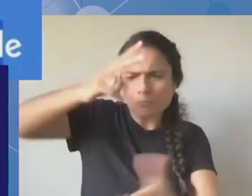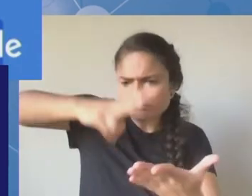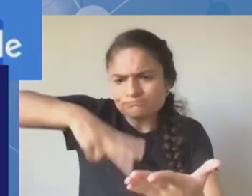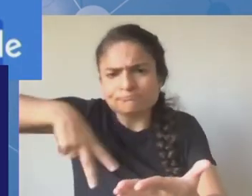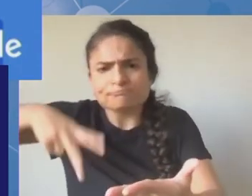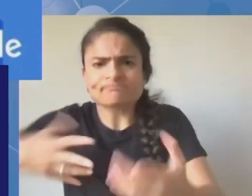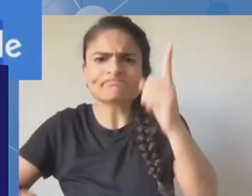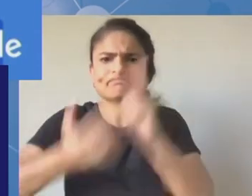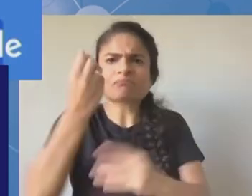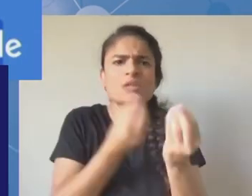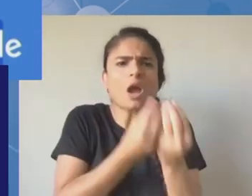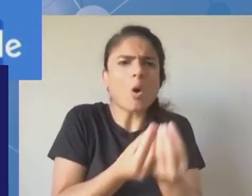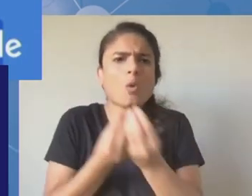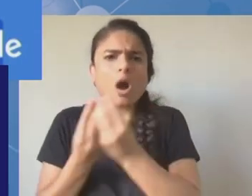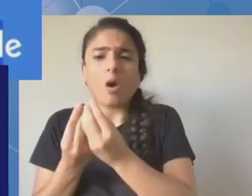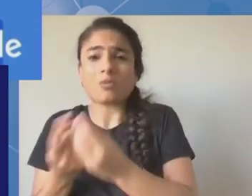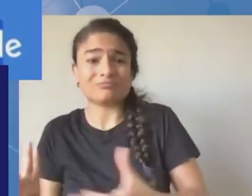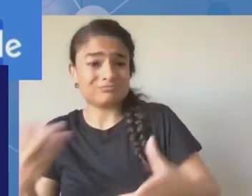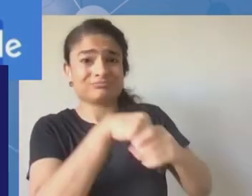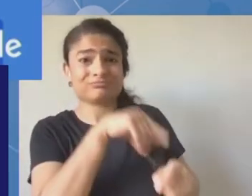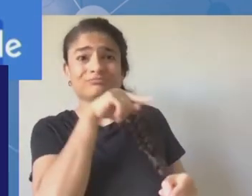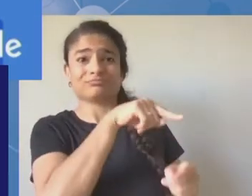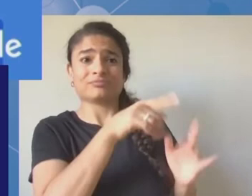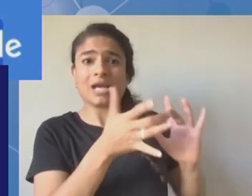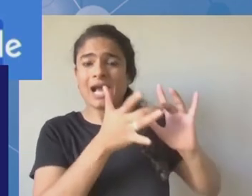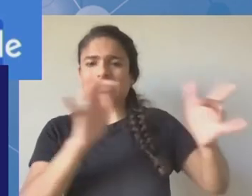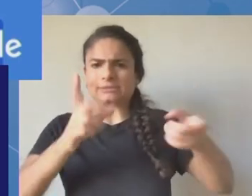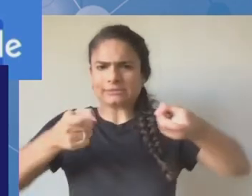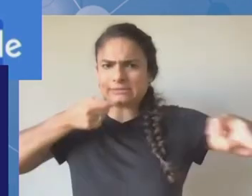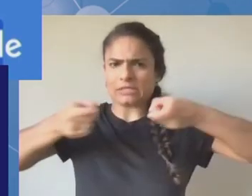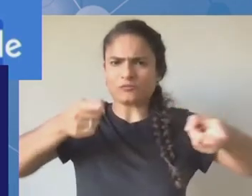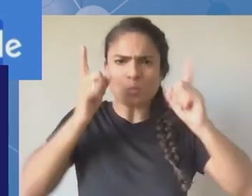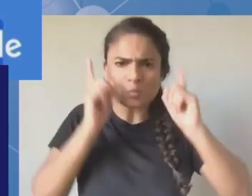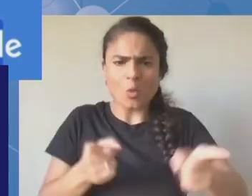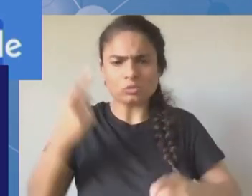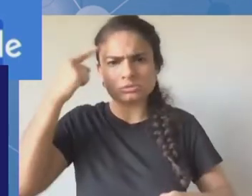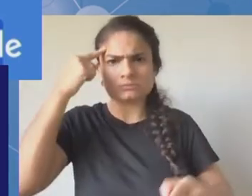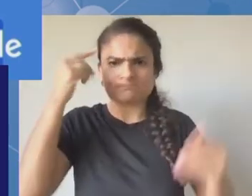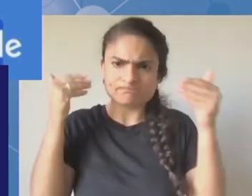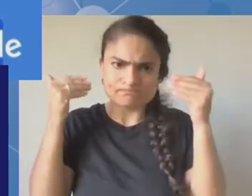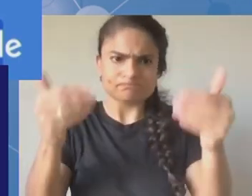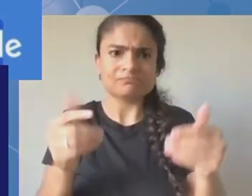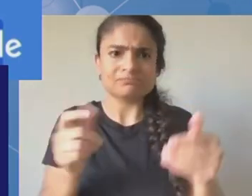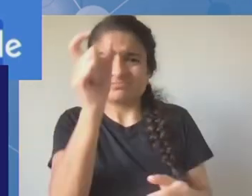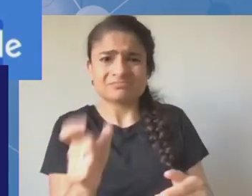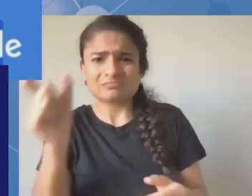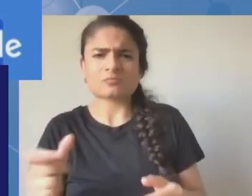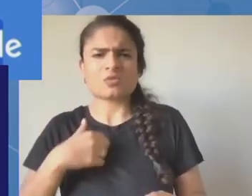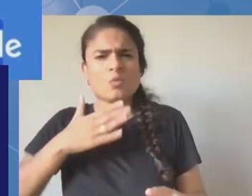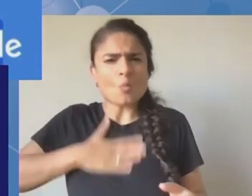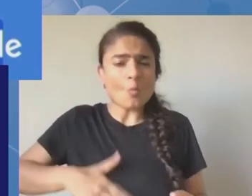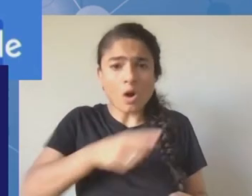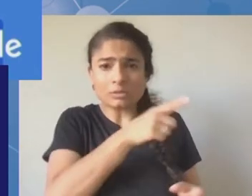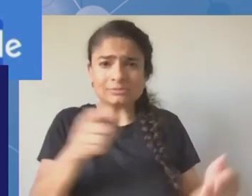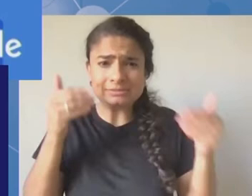i would also like to stress that as this pandemic has taught we are we are stronger when we are together so we should going